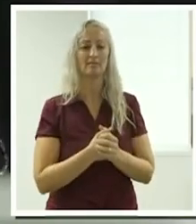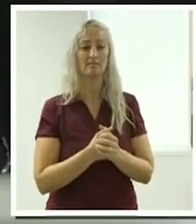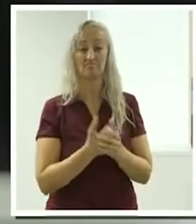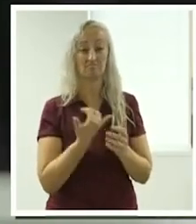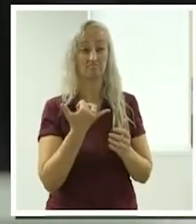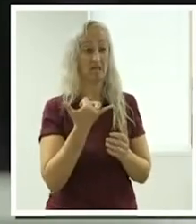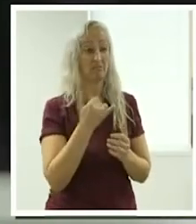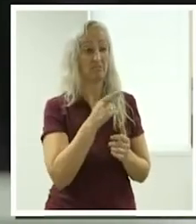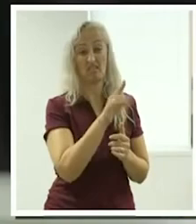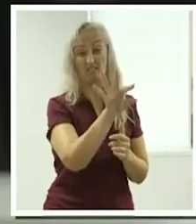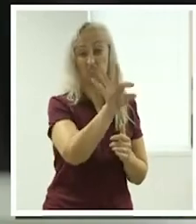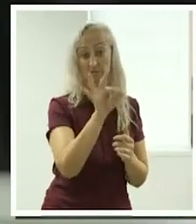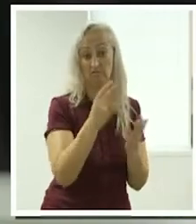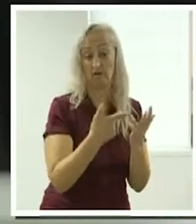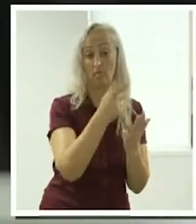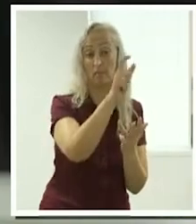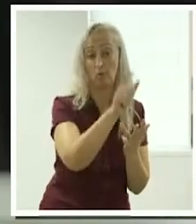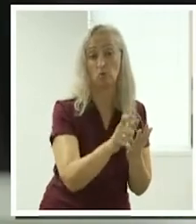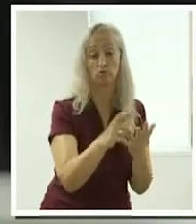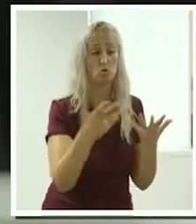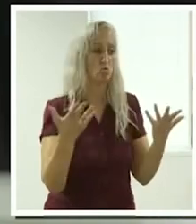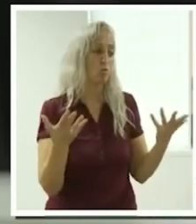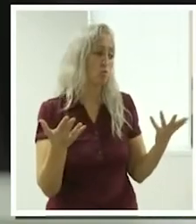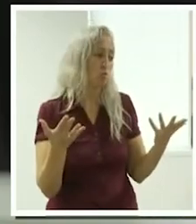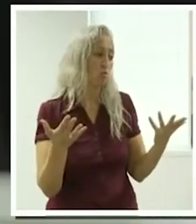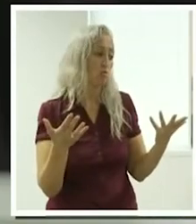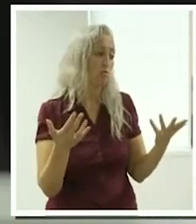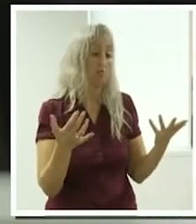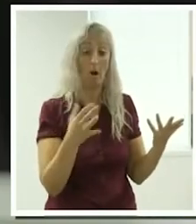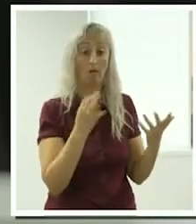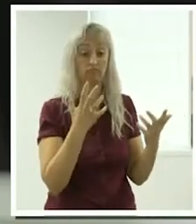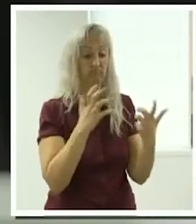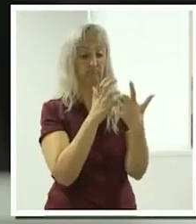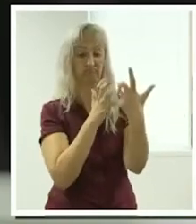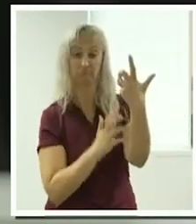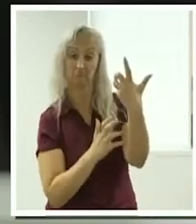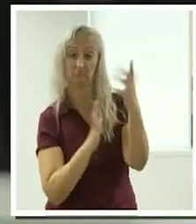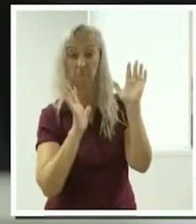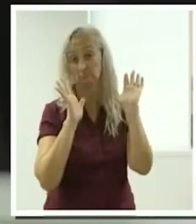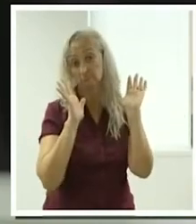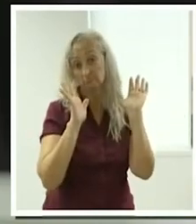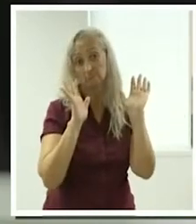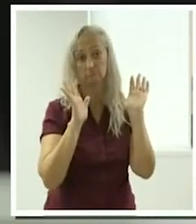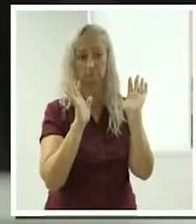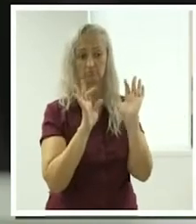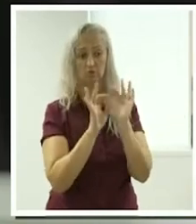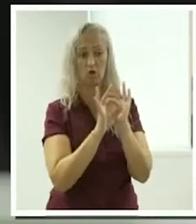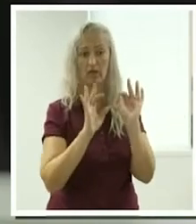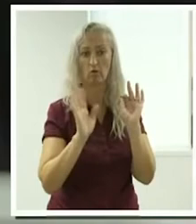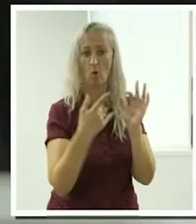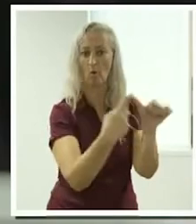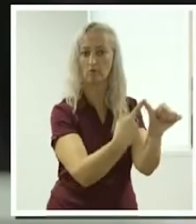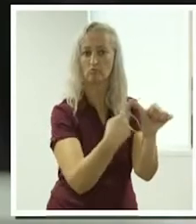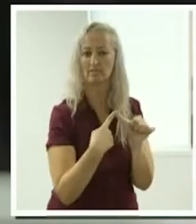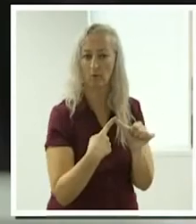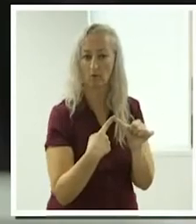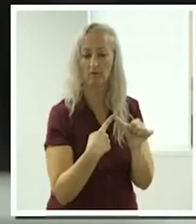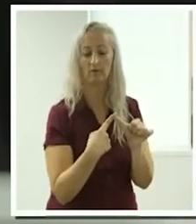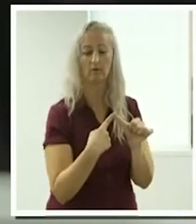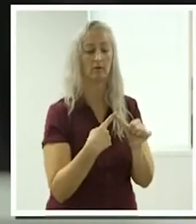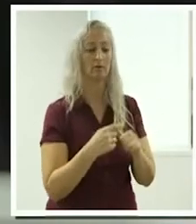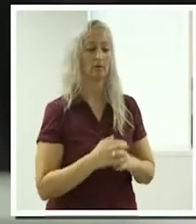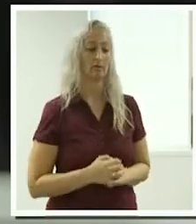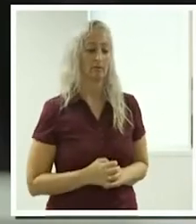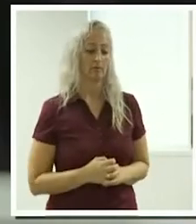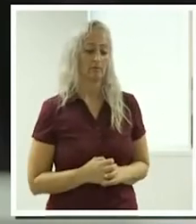maybe they've picked someone else or i wasn't suitable um looking at my profile but um